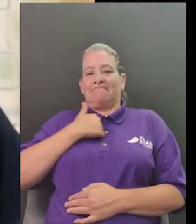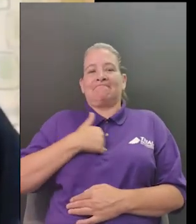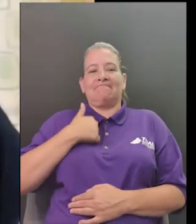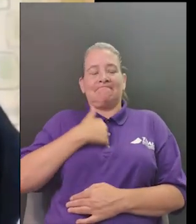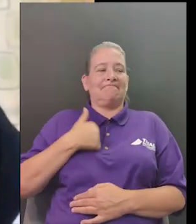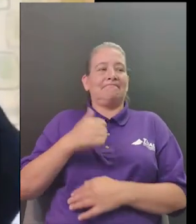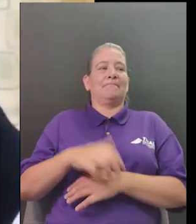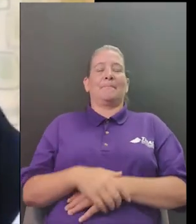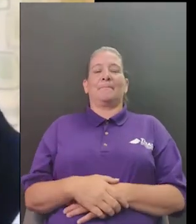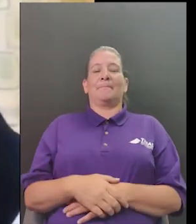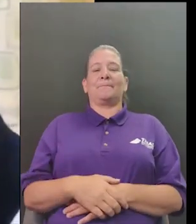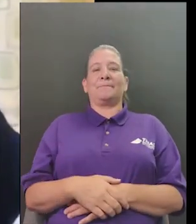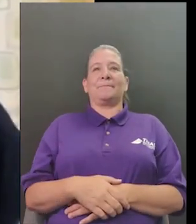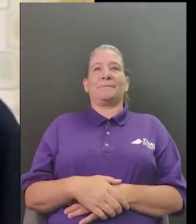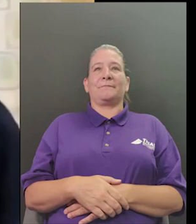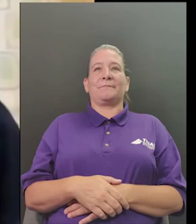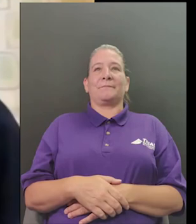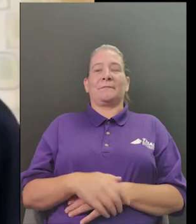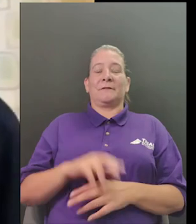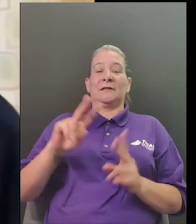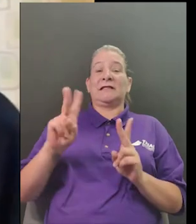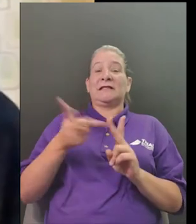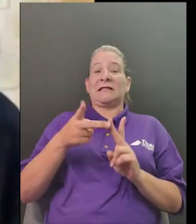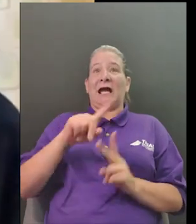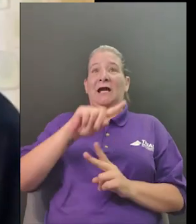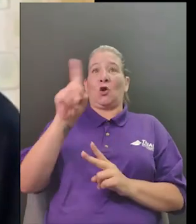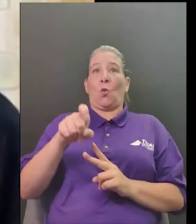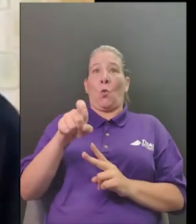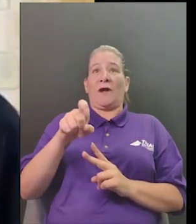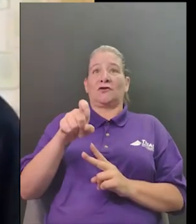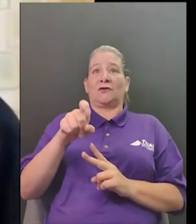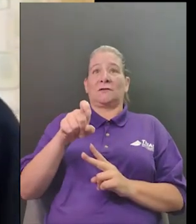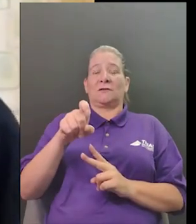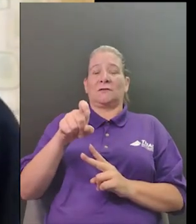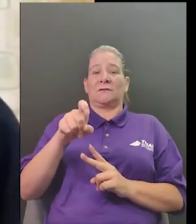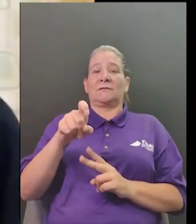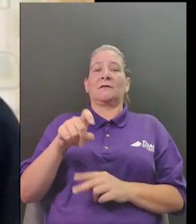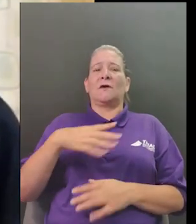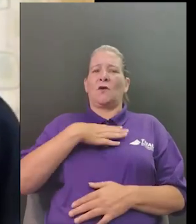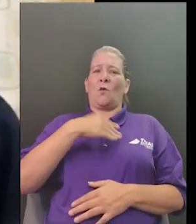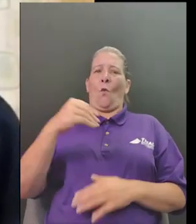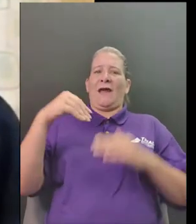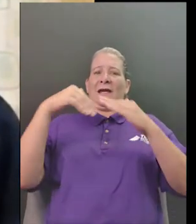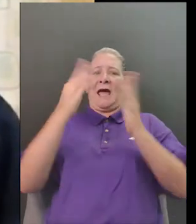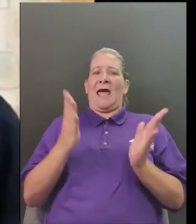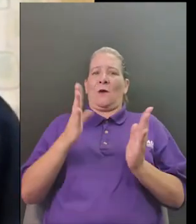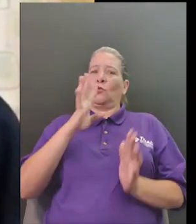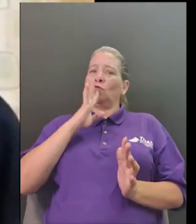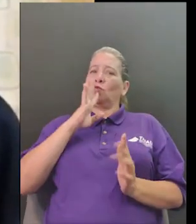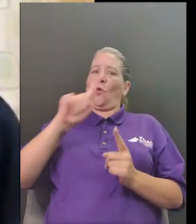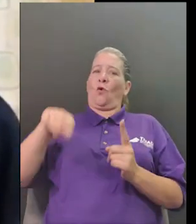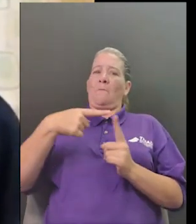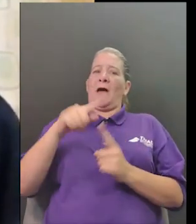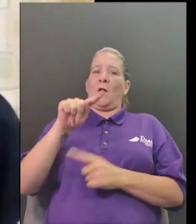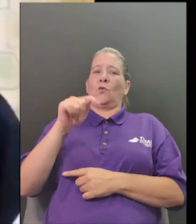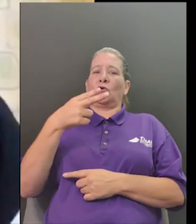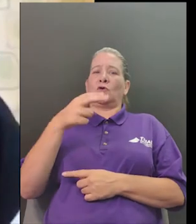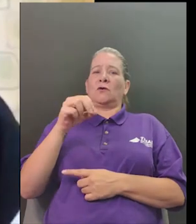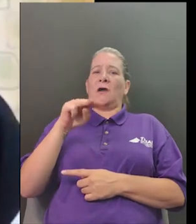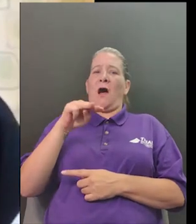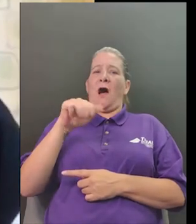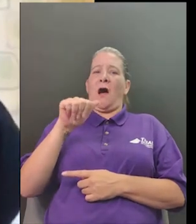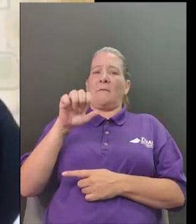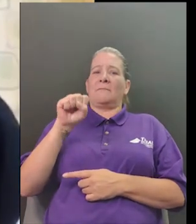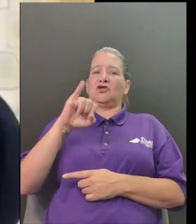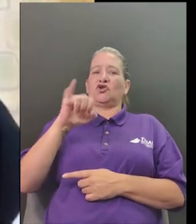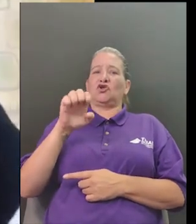i said it was probably dolly madison who helped host um the very first july 4th celebration at